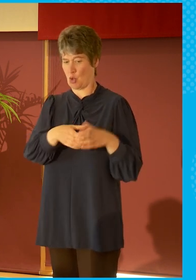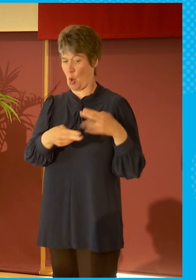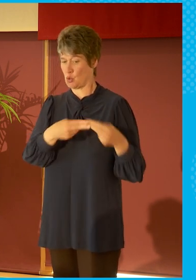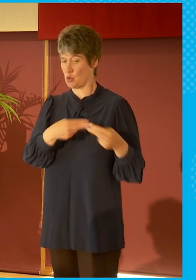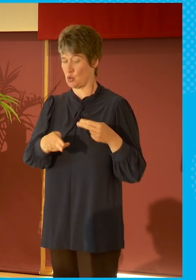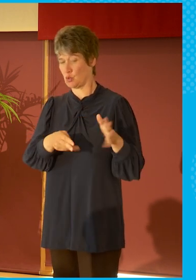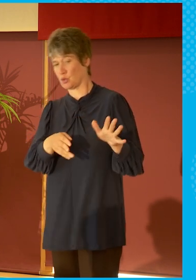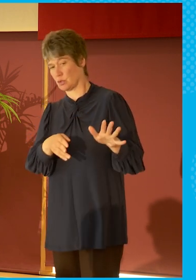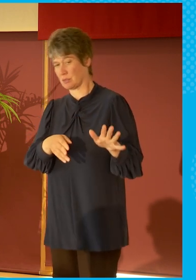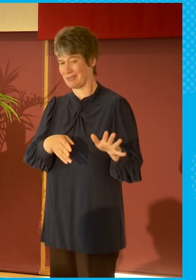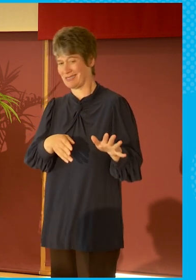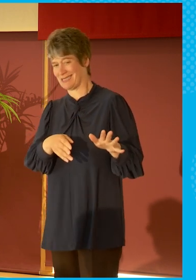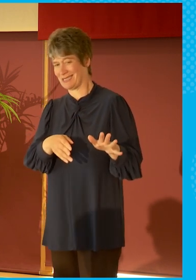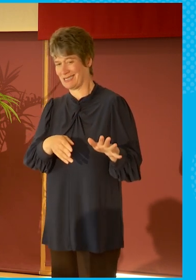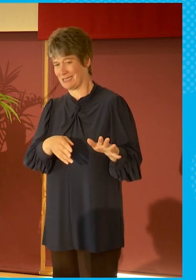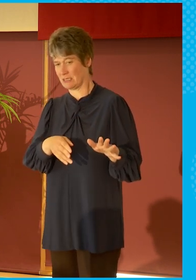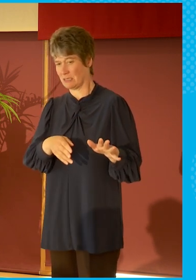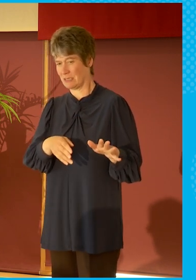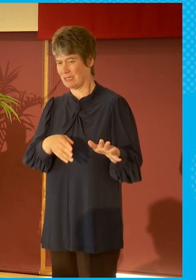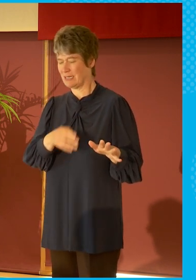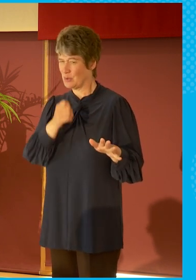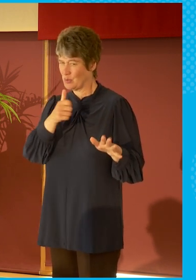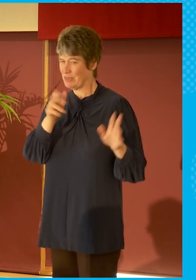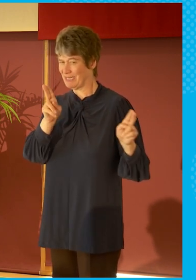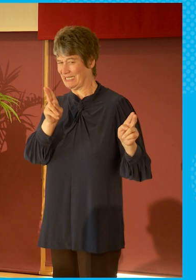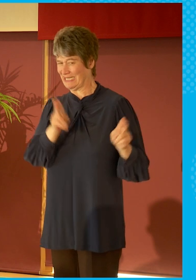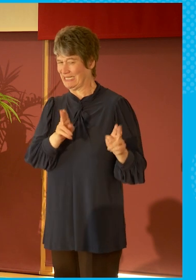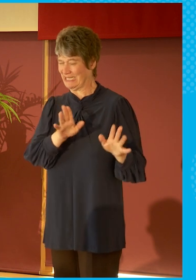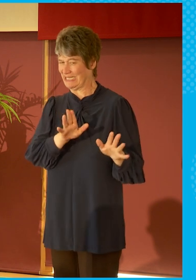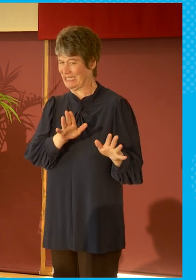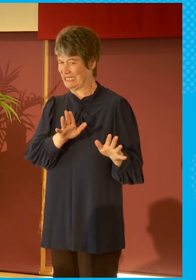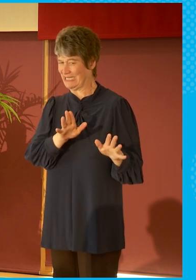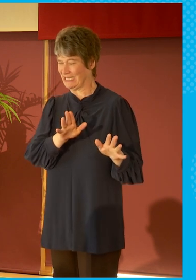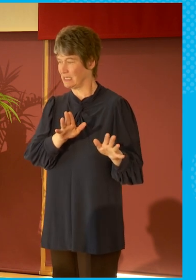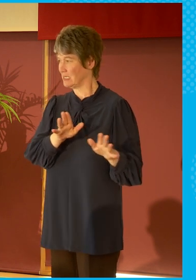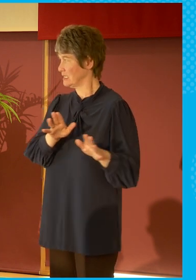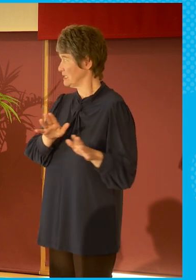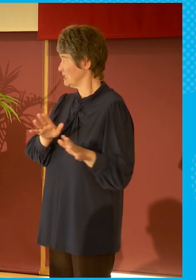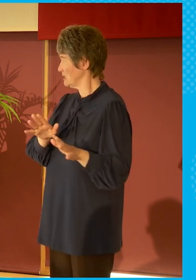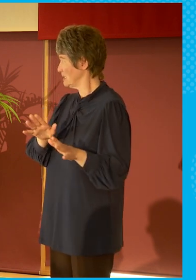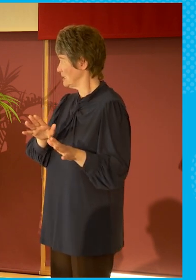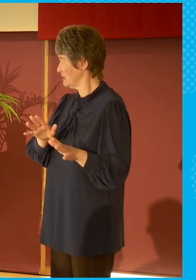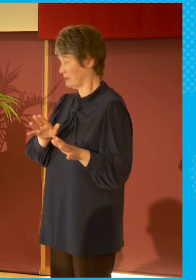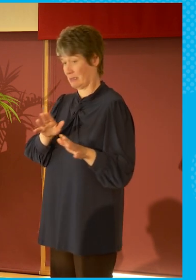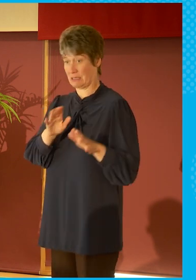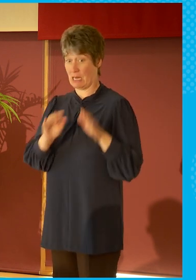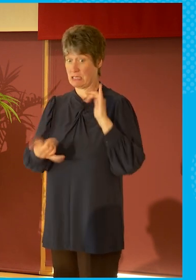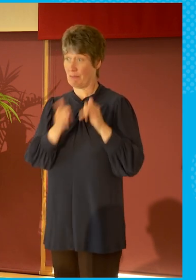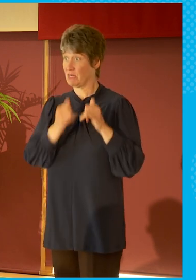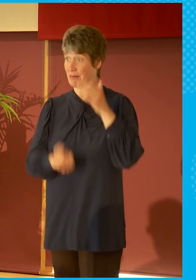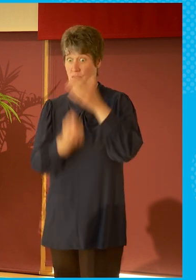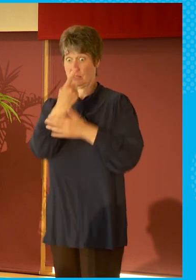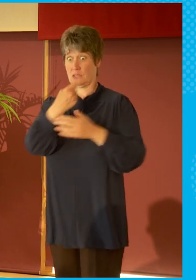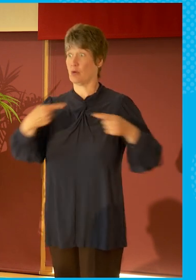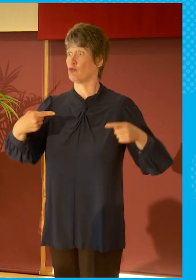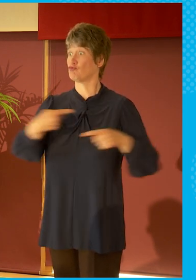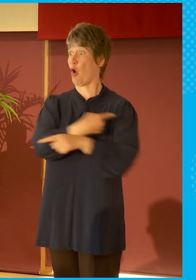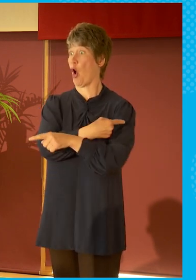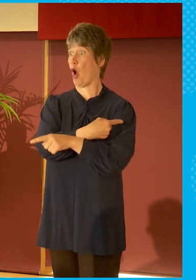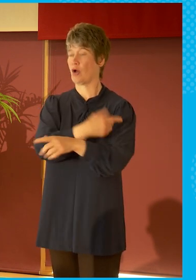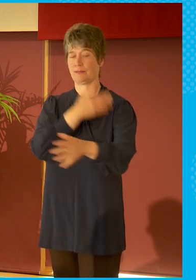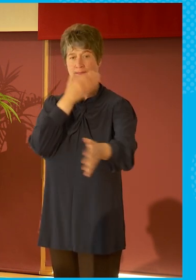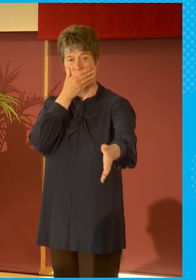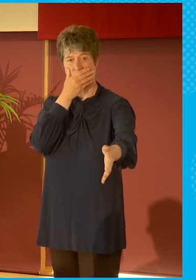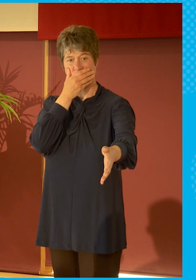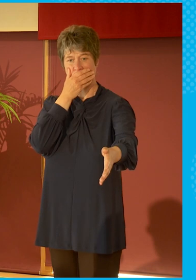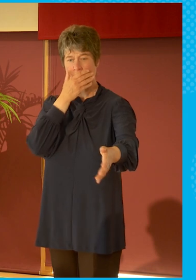that trust is diminished when they get something wrong. When they get something wrong and you feel like, I don't